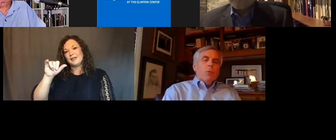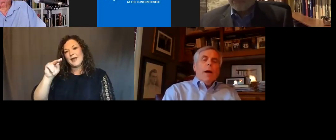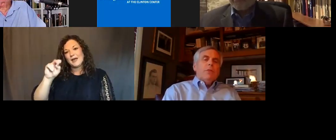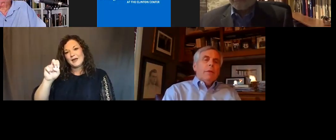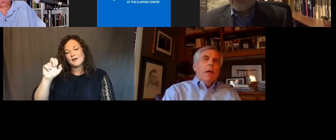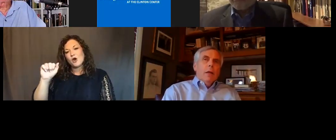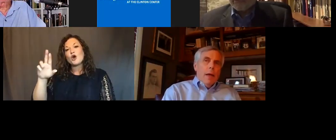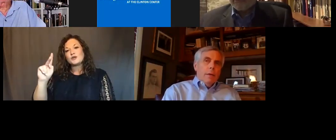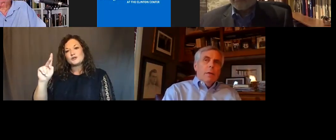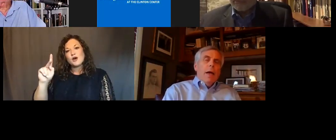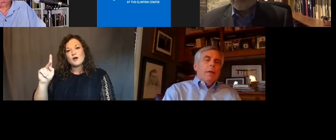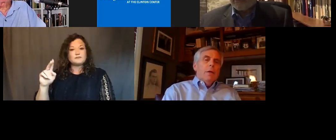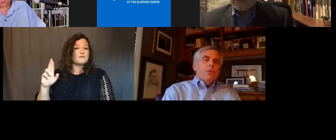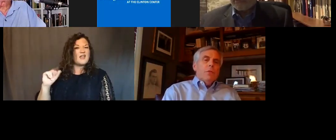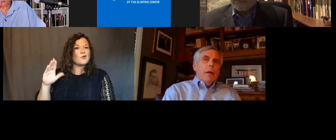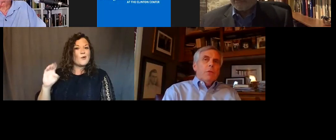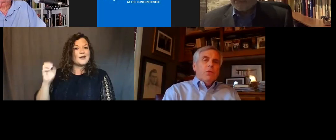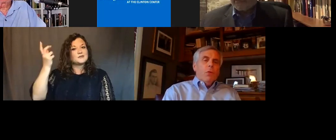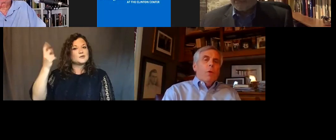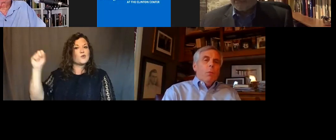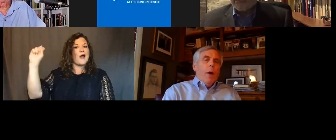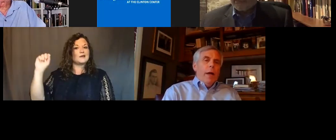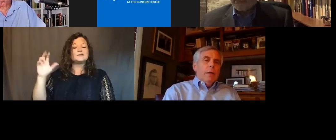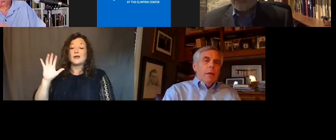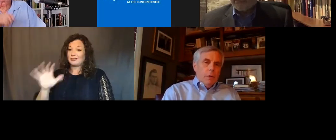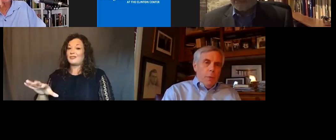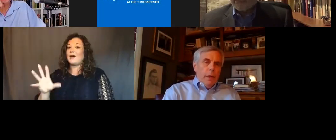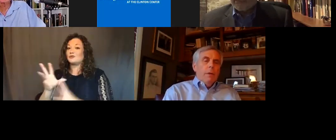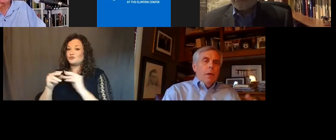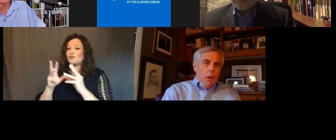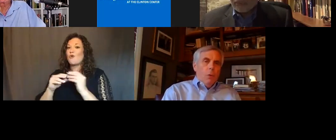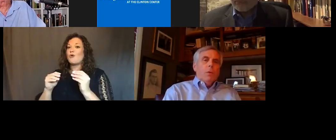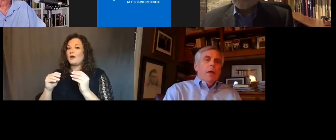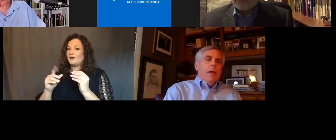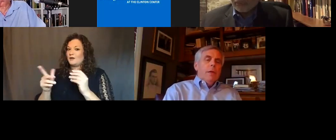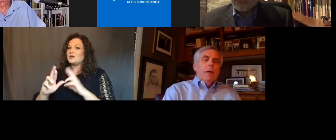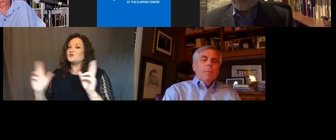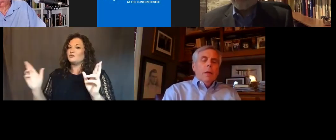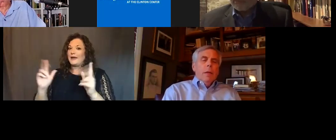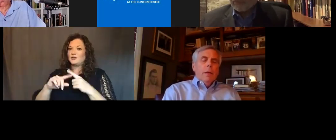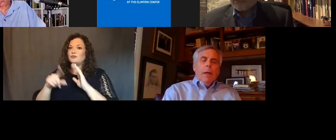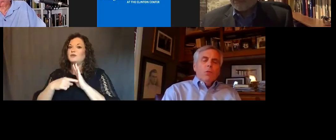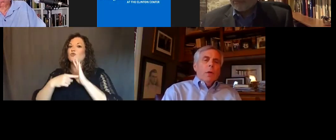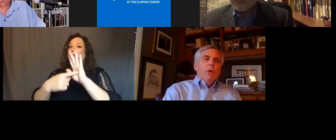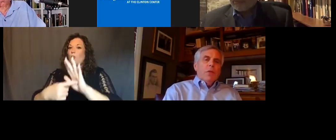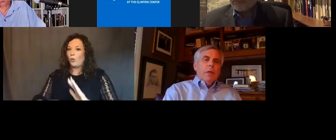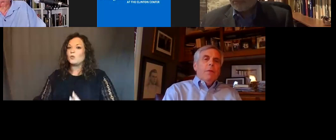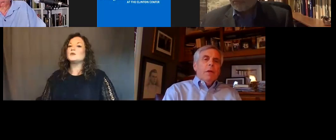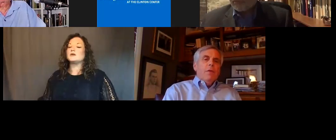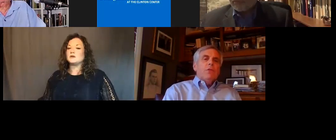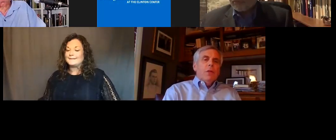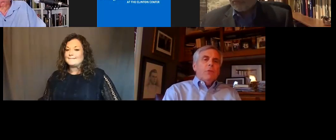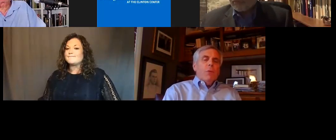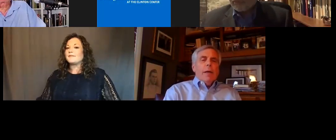race riots. That is a story waiting to be told. And it's one of the most